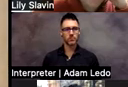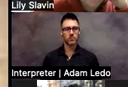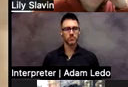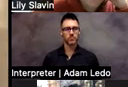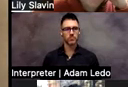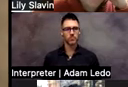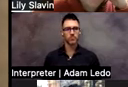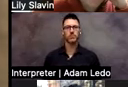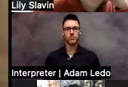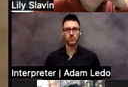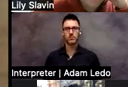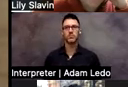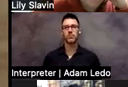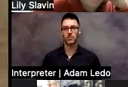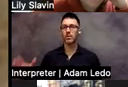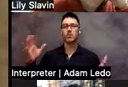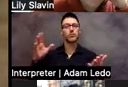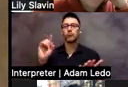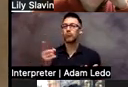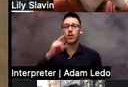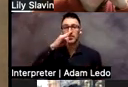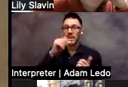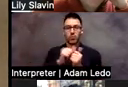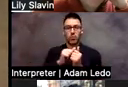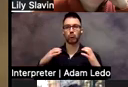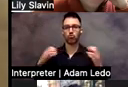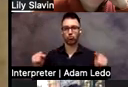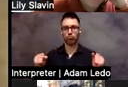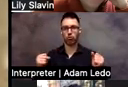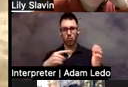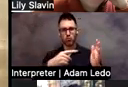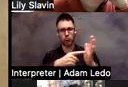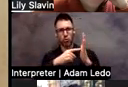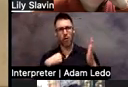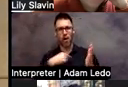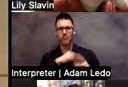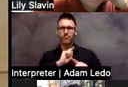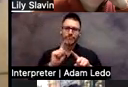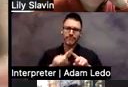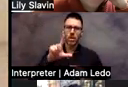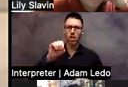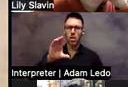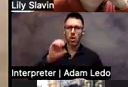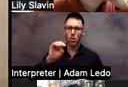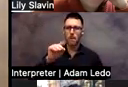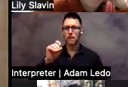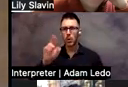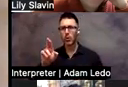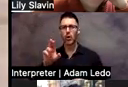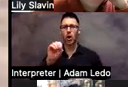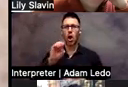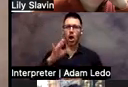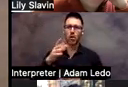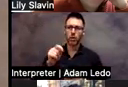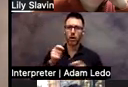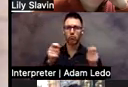So just kids with charge syndrome just showing us all the different locomotor object control skills that people